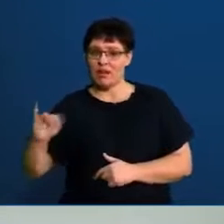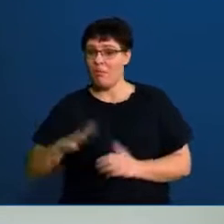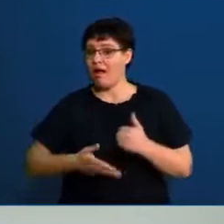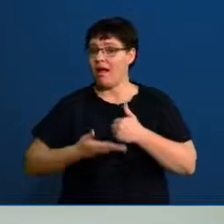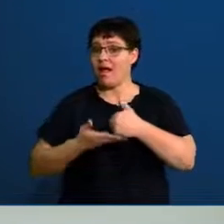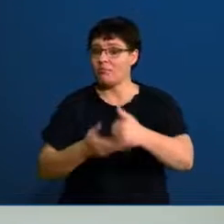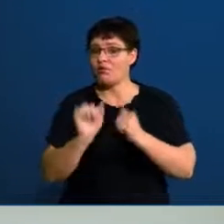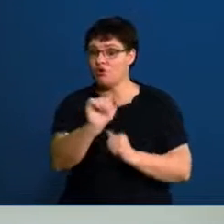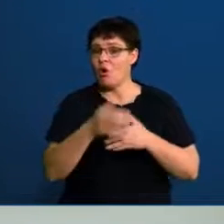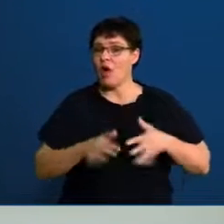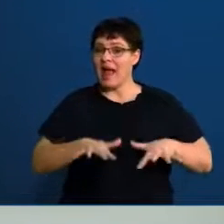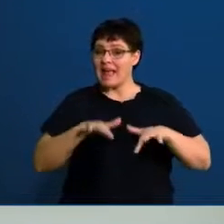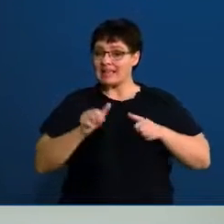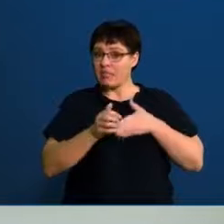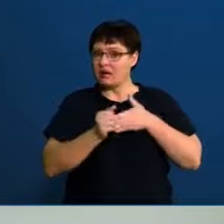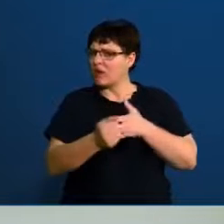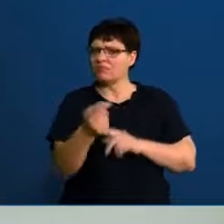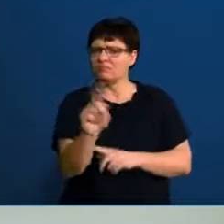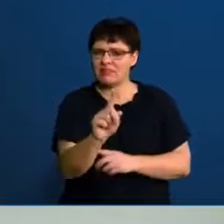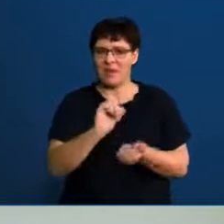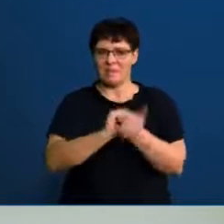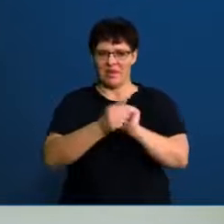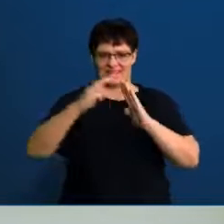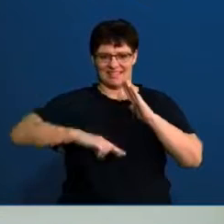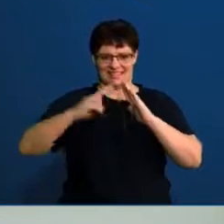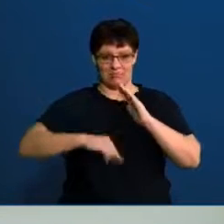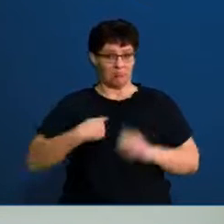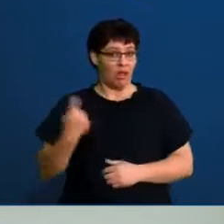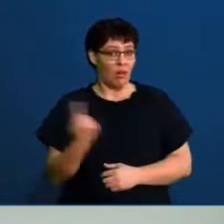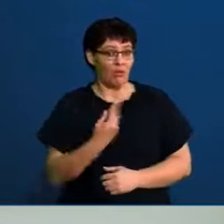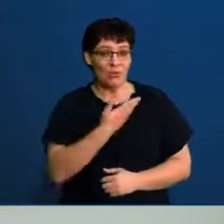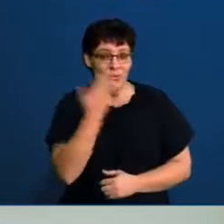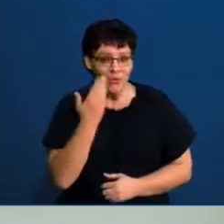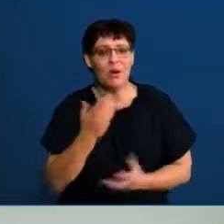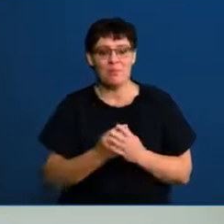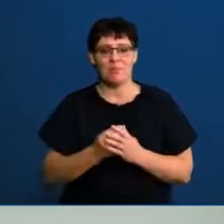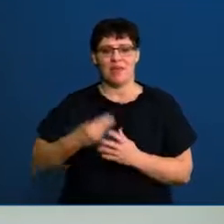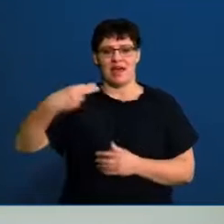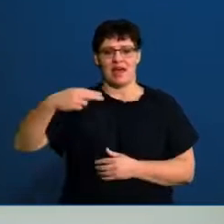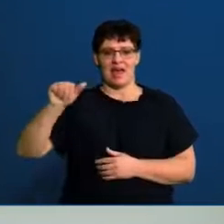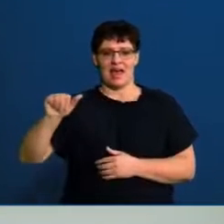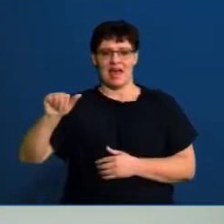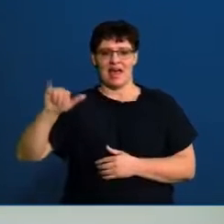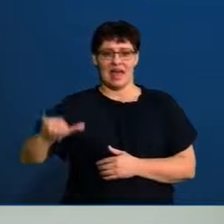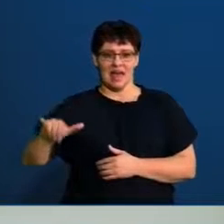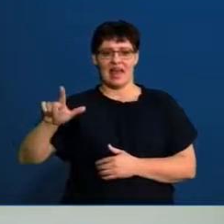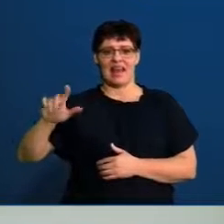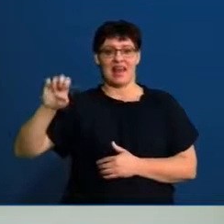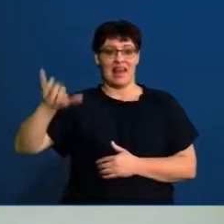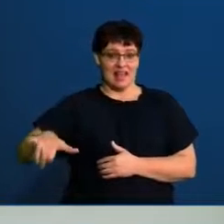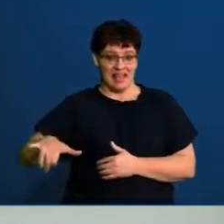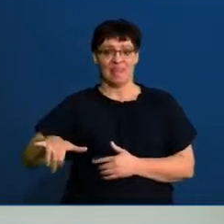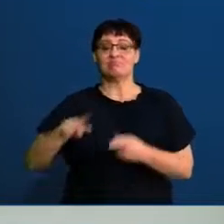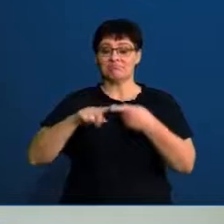with your exam guide for maths lit. As always I'm never alone with me are Hayley as well as our sign language interpreter